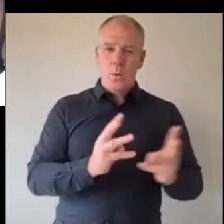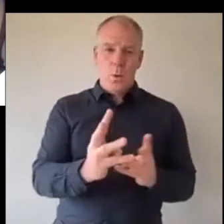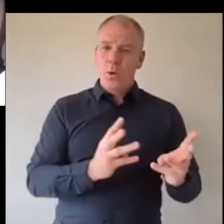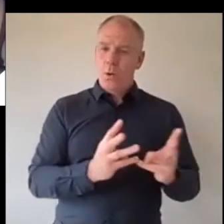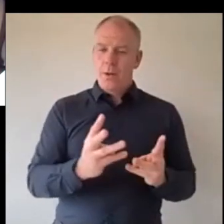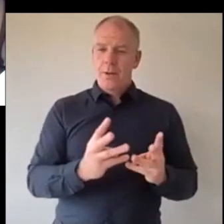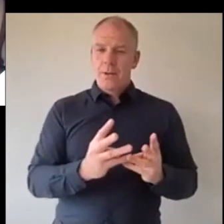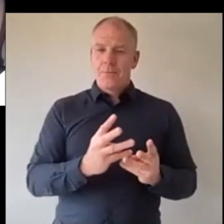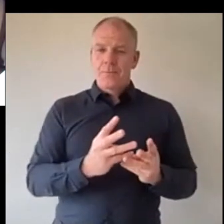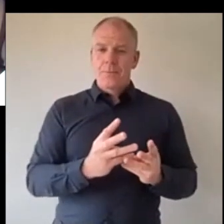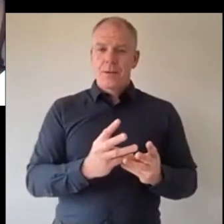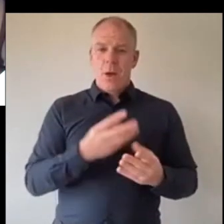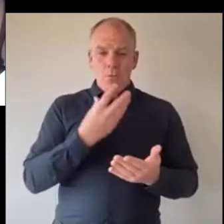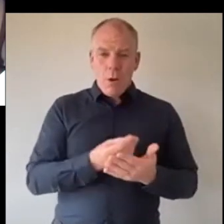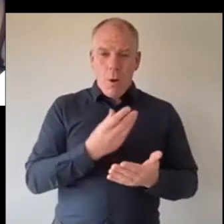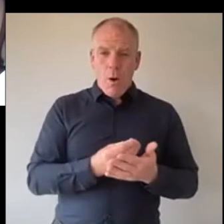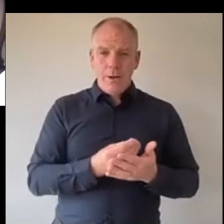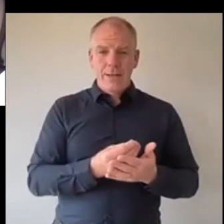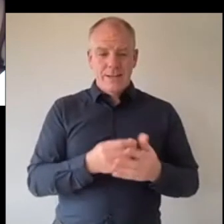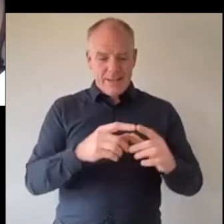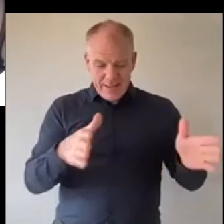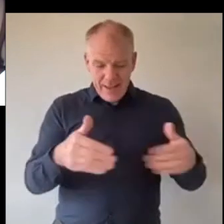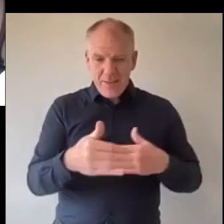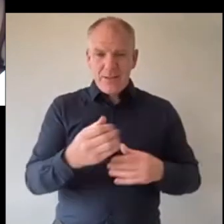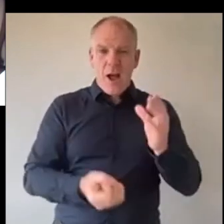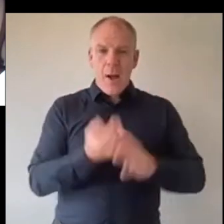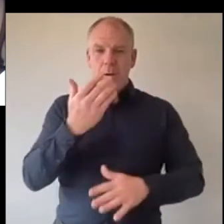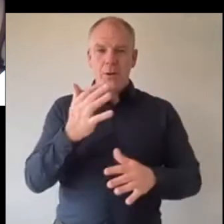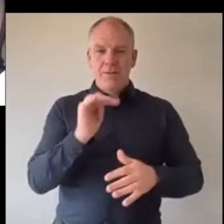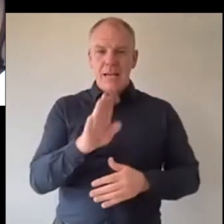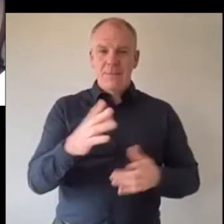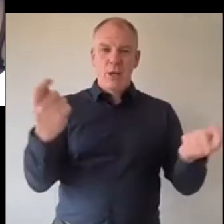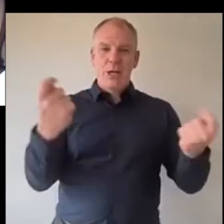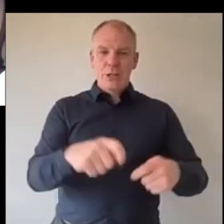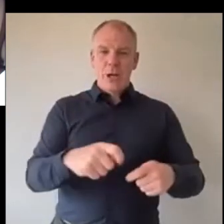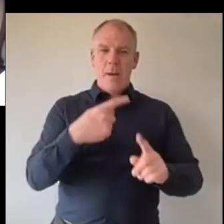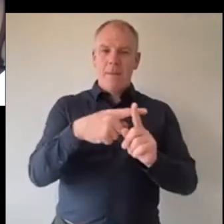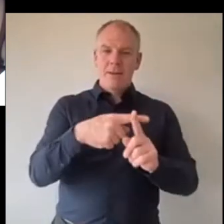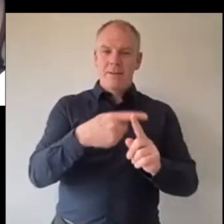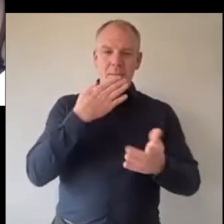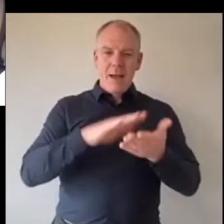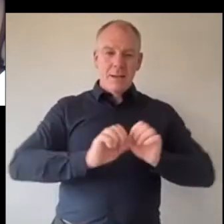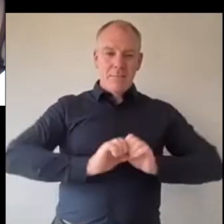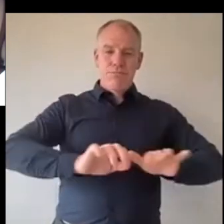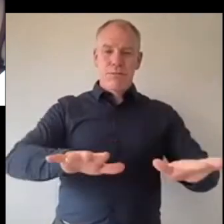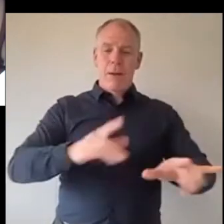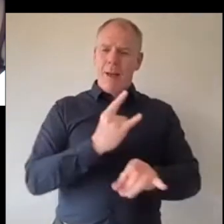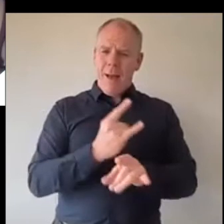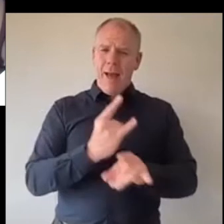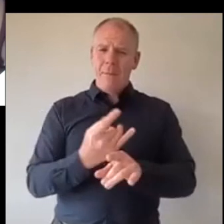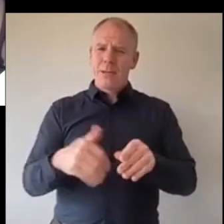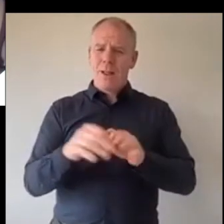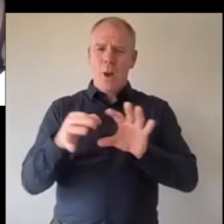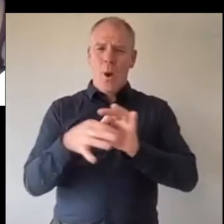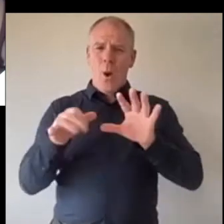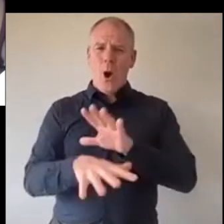uh recording tips and uploading on Facebook and and trying to share and positive messages around but also helping on the ground to to the